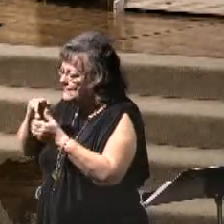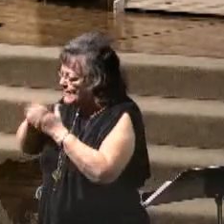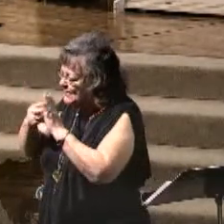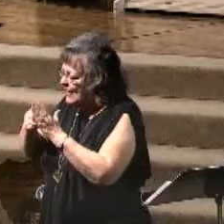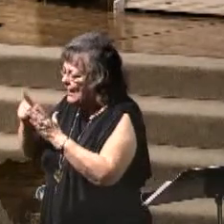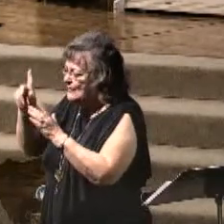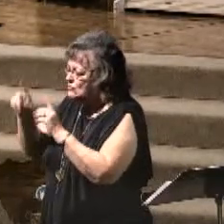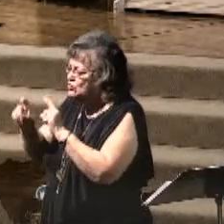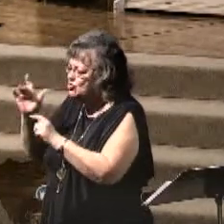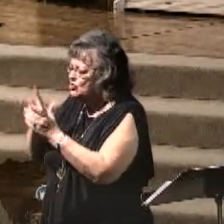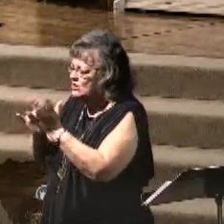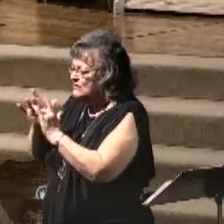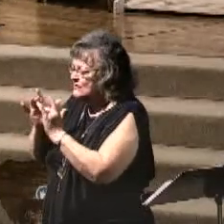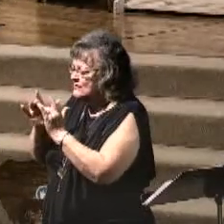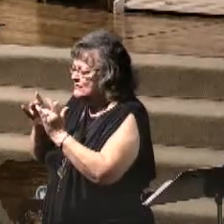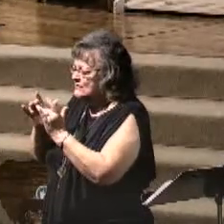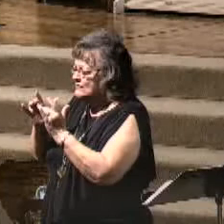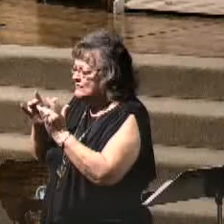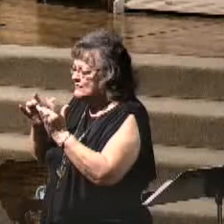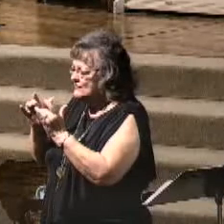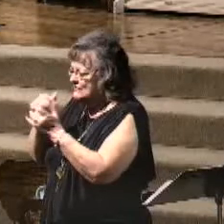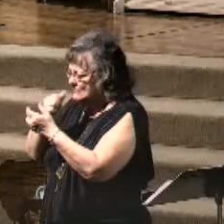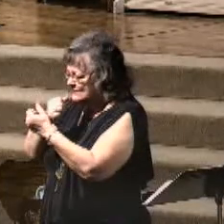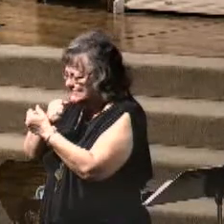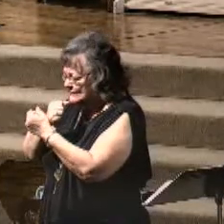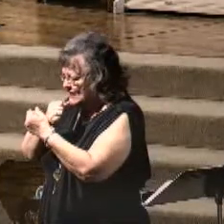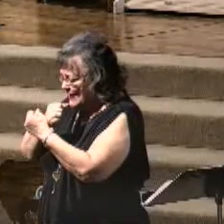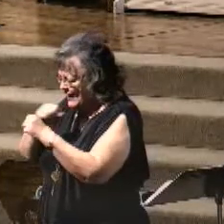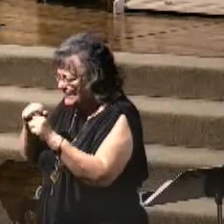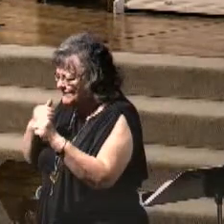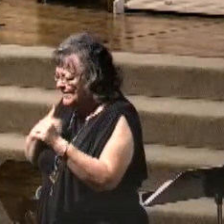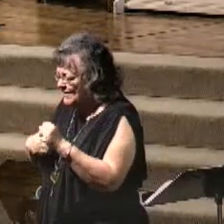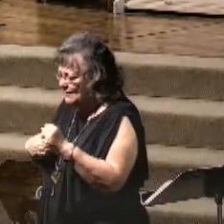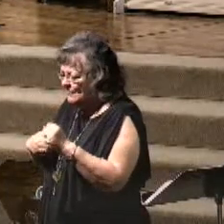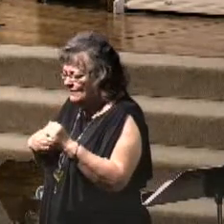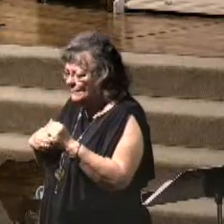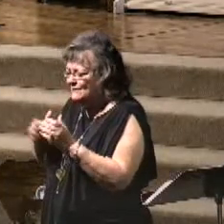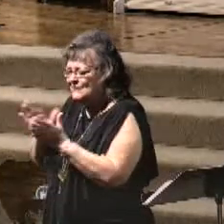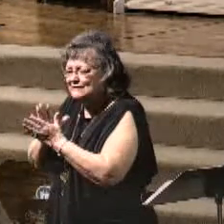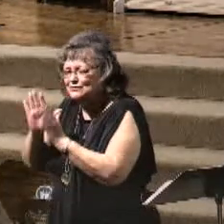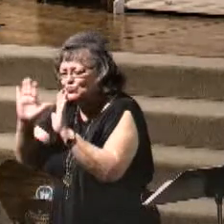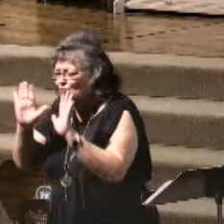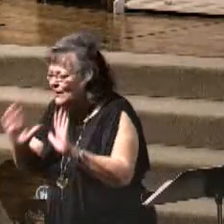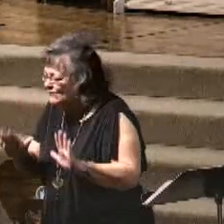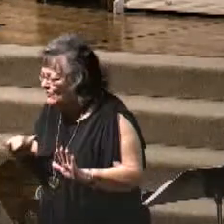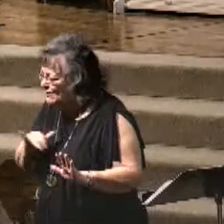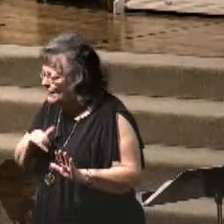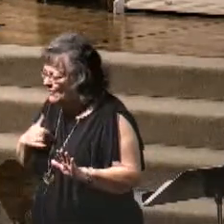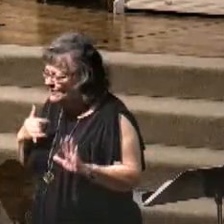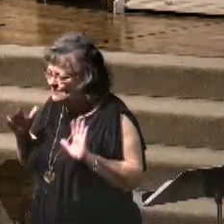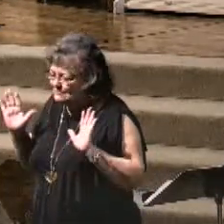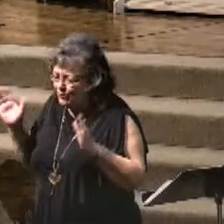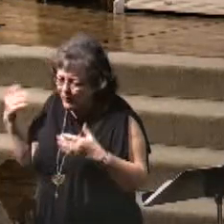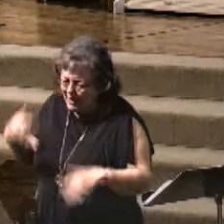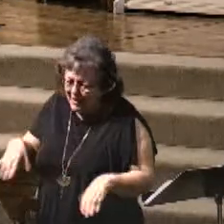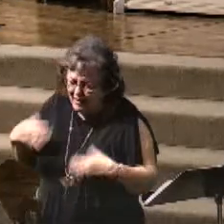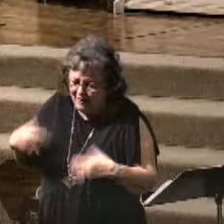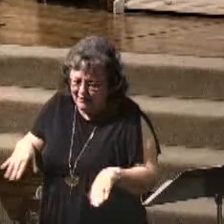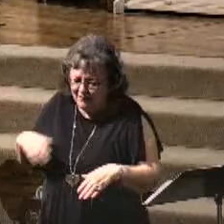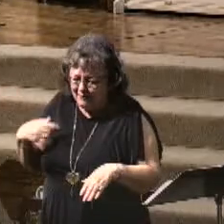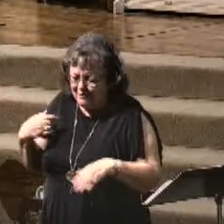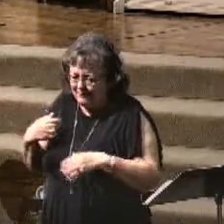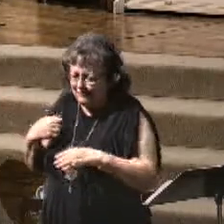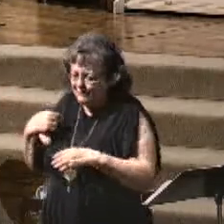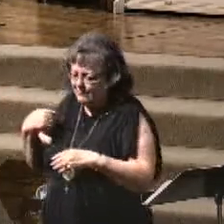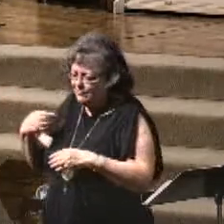save me. Who else? Anyone else? Let me rejoice with you. This is wonderful. I rejoice with you. We're not going to experience this that we just preached